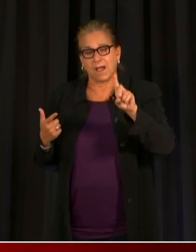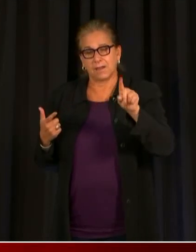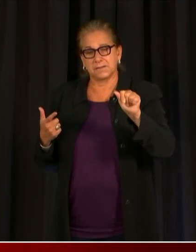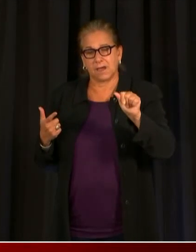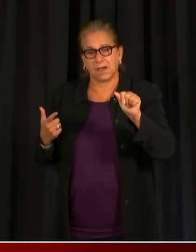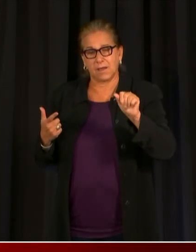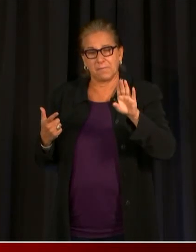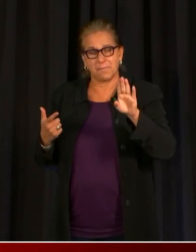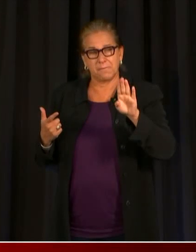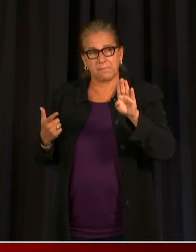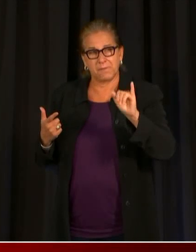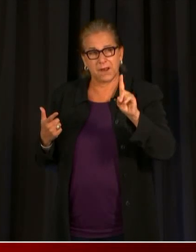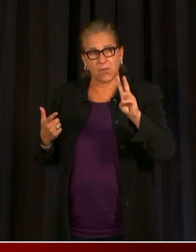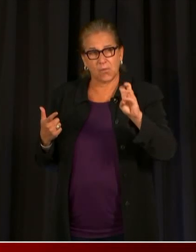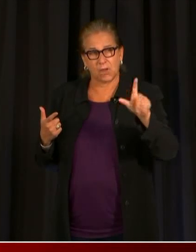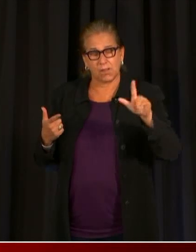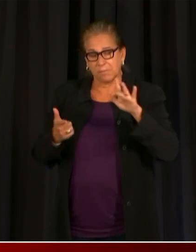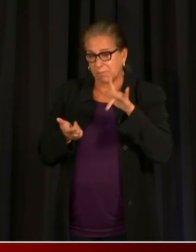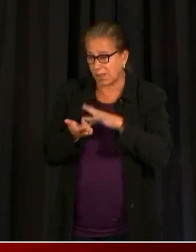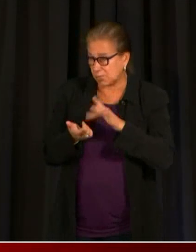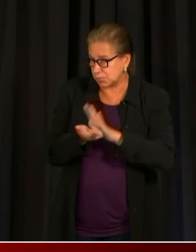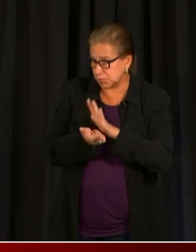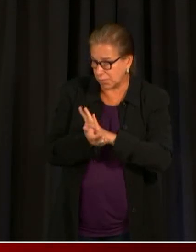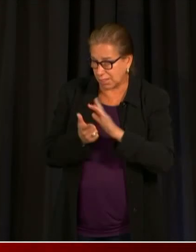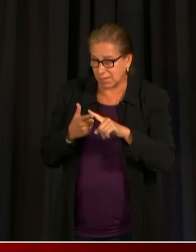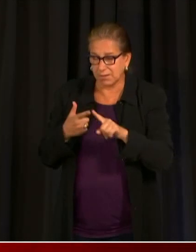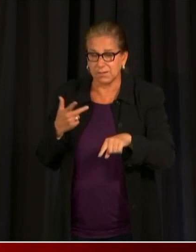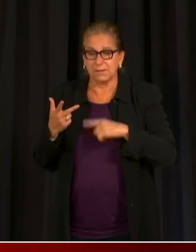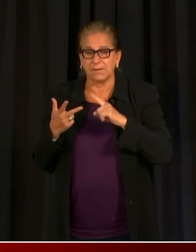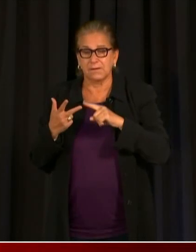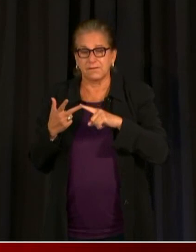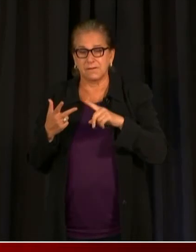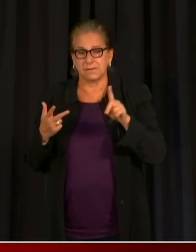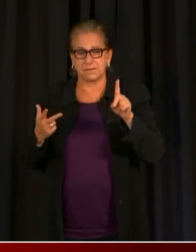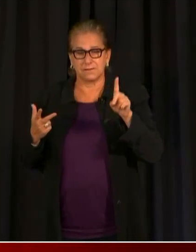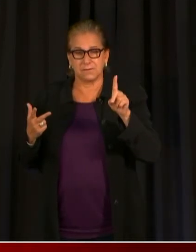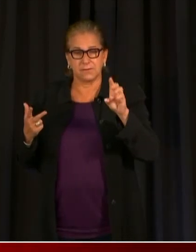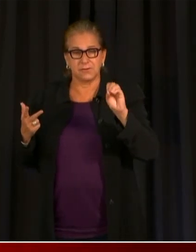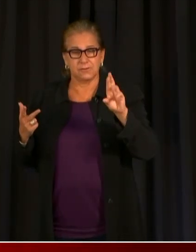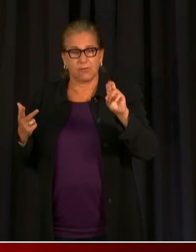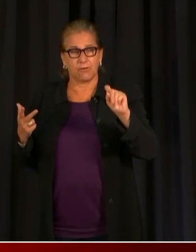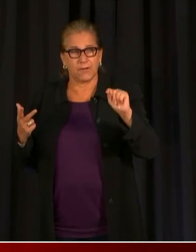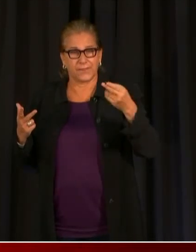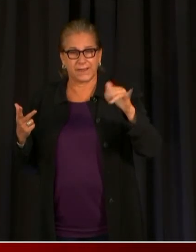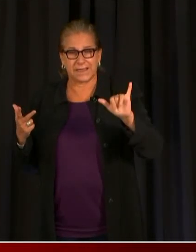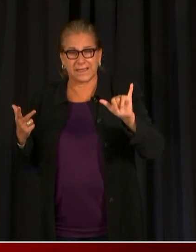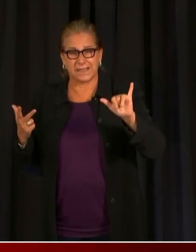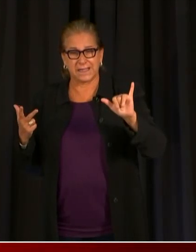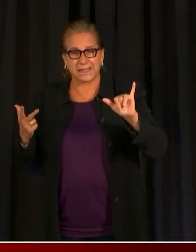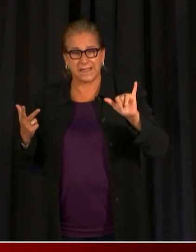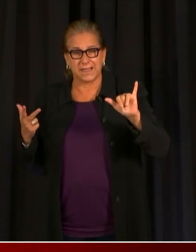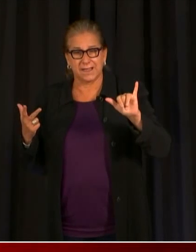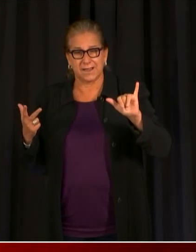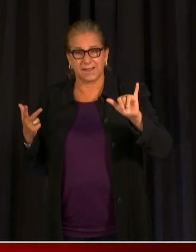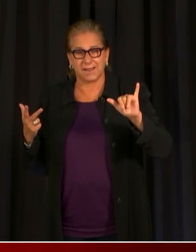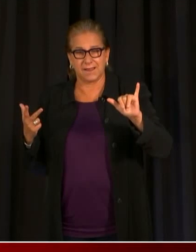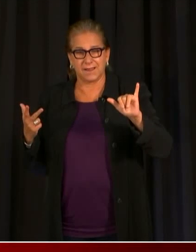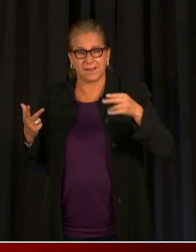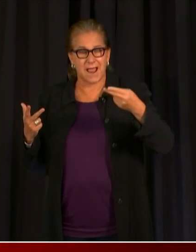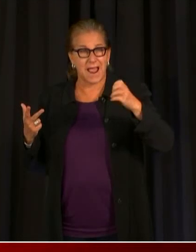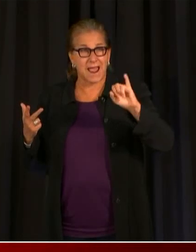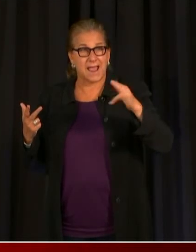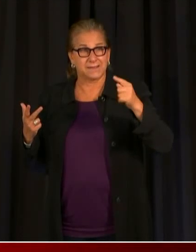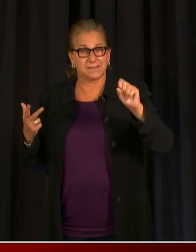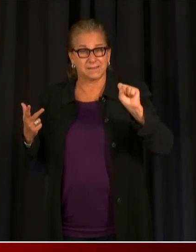and Dorothy Heights Benning Library in Ward 7. So DC residents who are 12 or older show